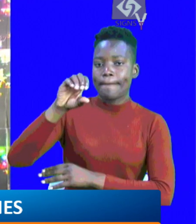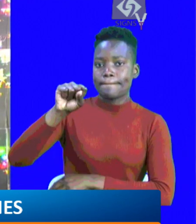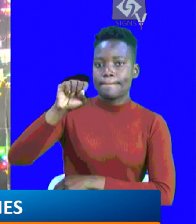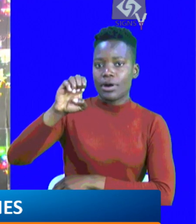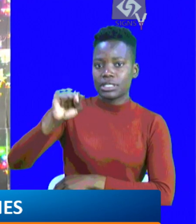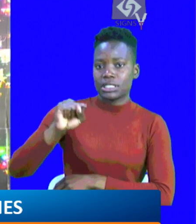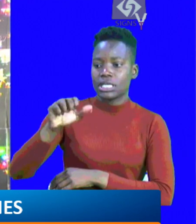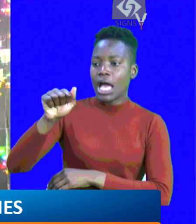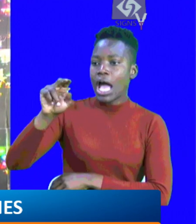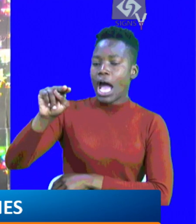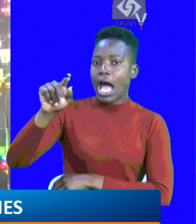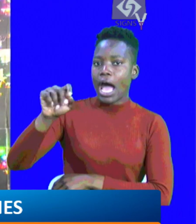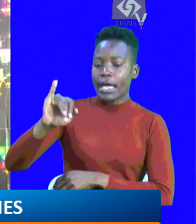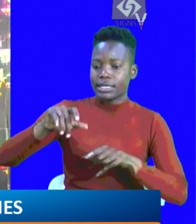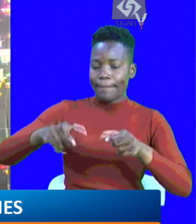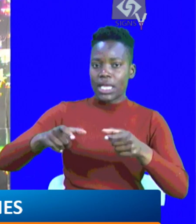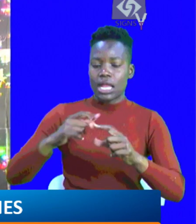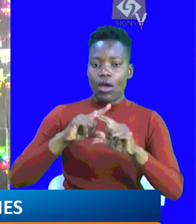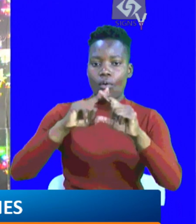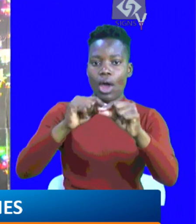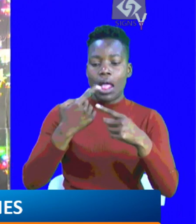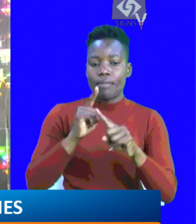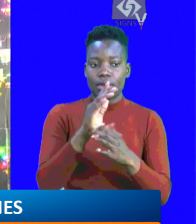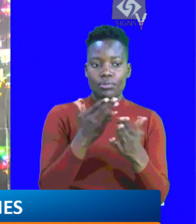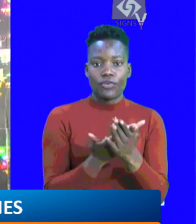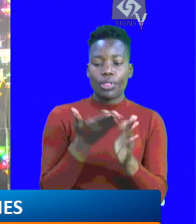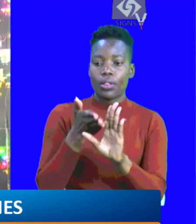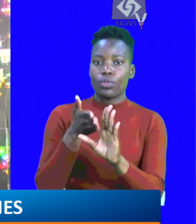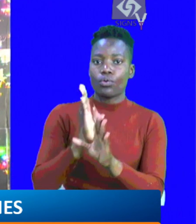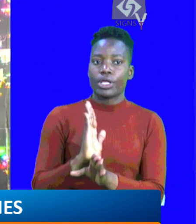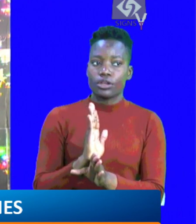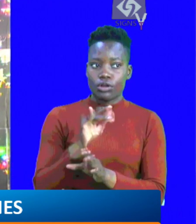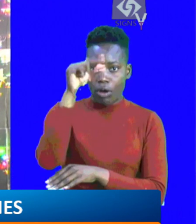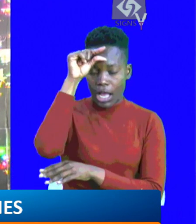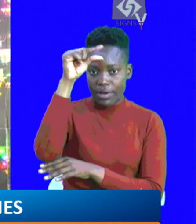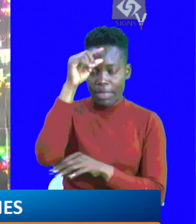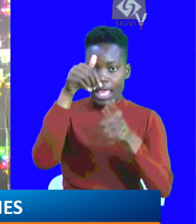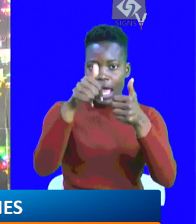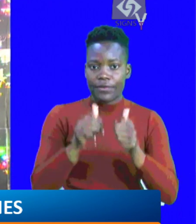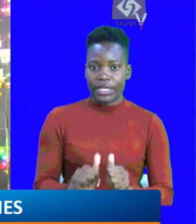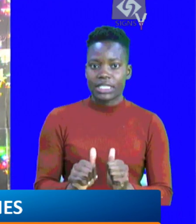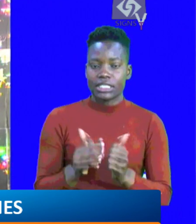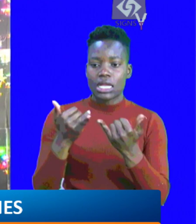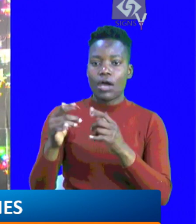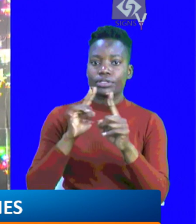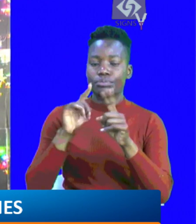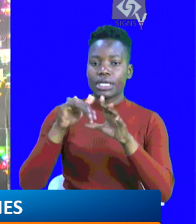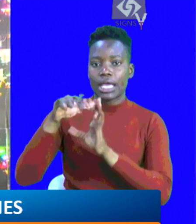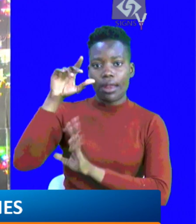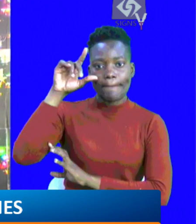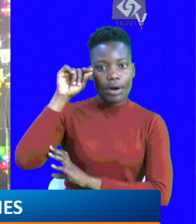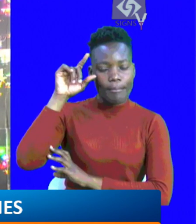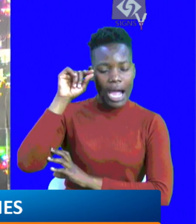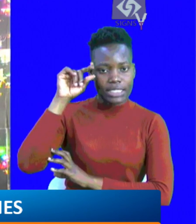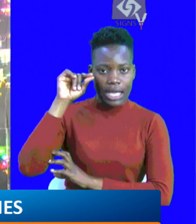Courier's anti-media sentiments, except on his proposal to withdraw government advertising. Now, speaking